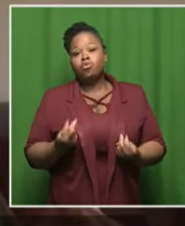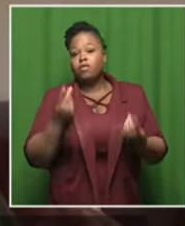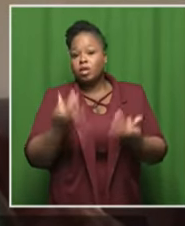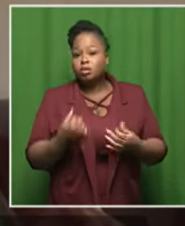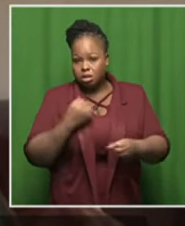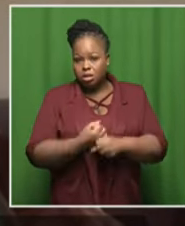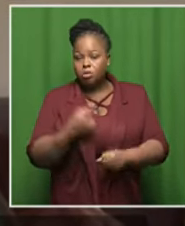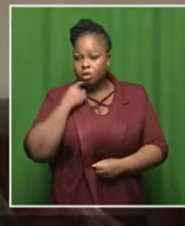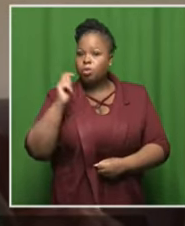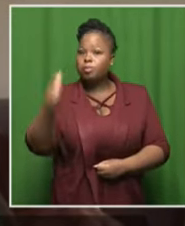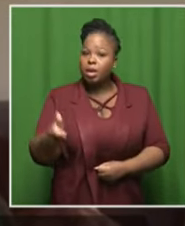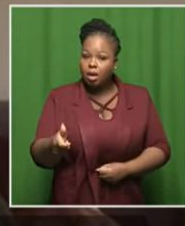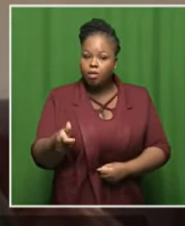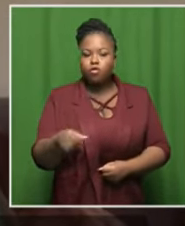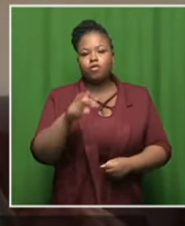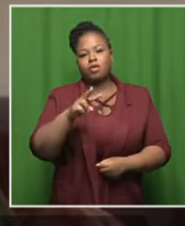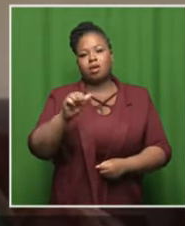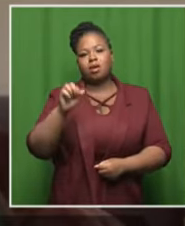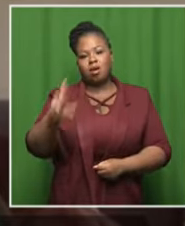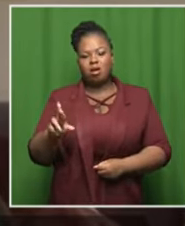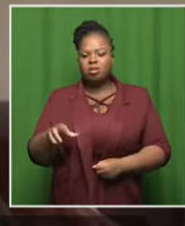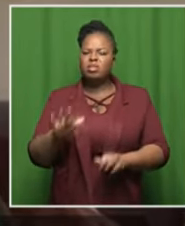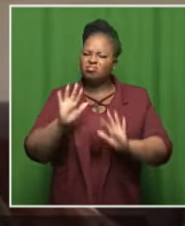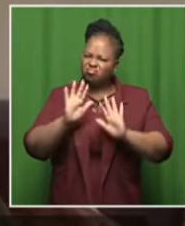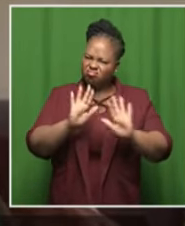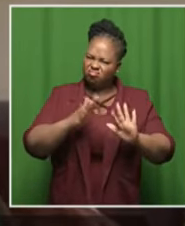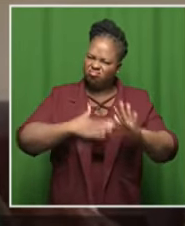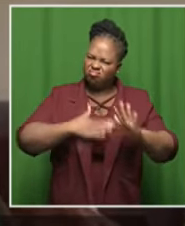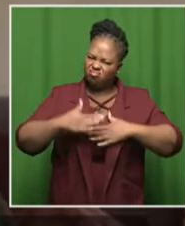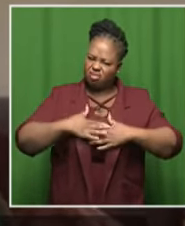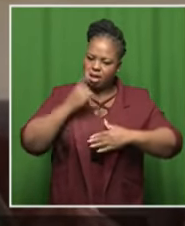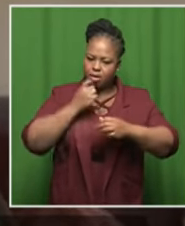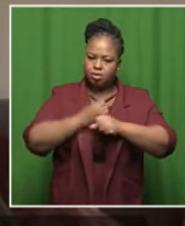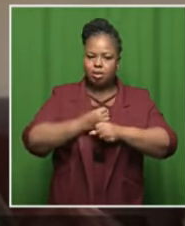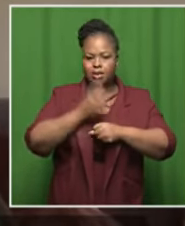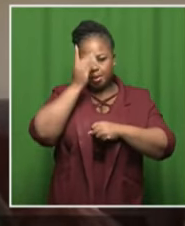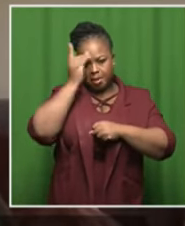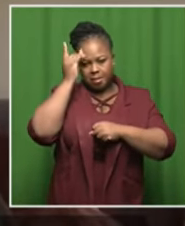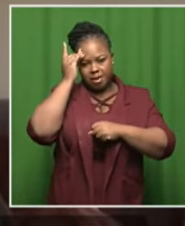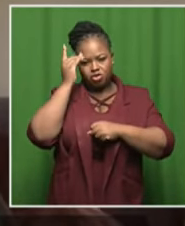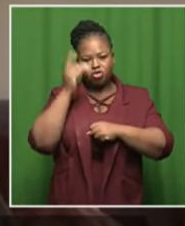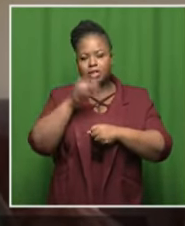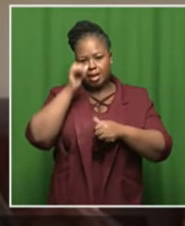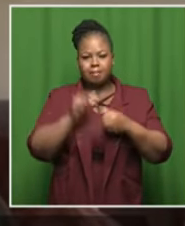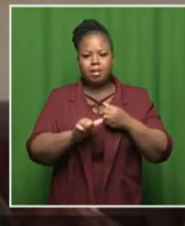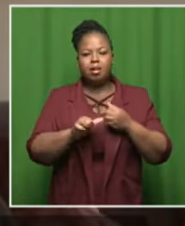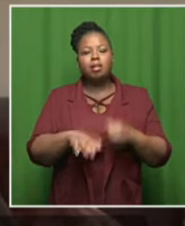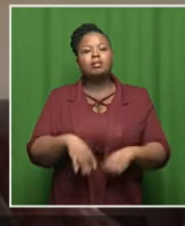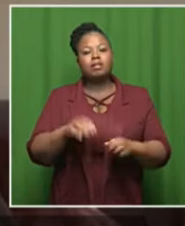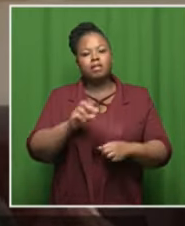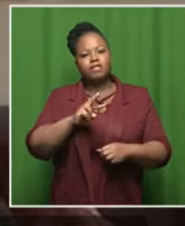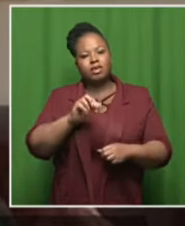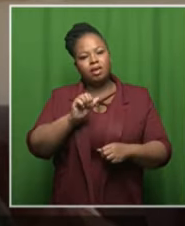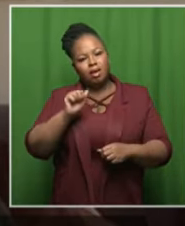provision to pay for for var so people should just give us until march april and then we will then give the money for the var